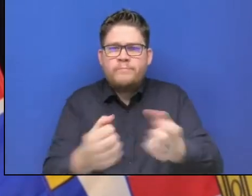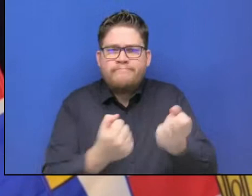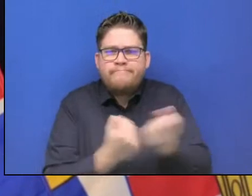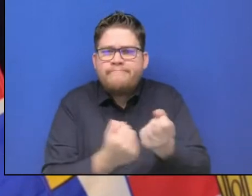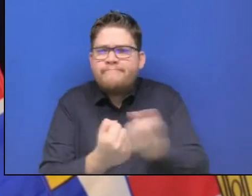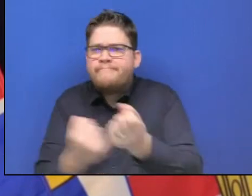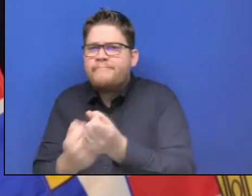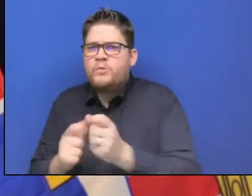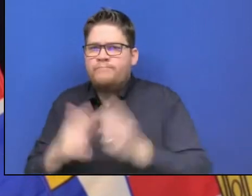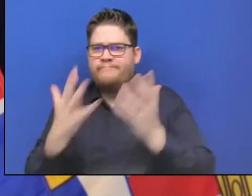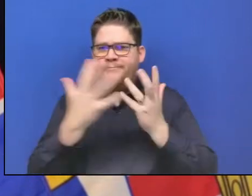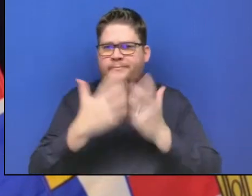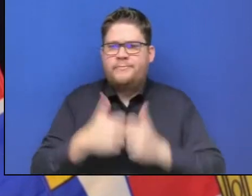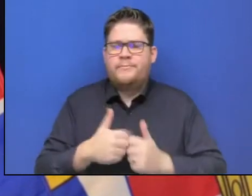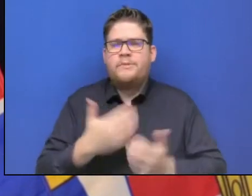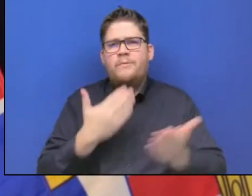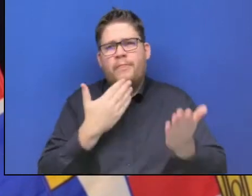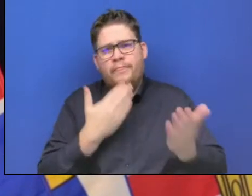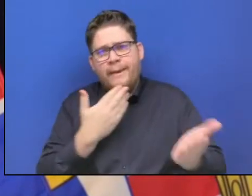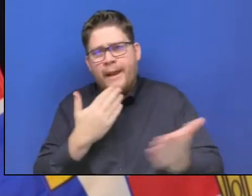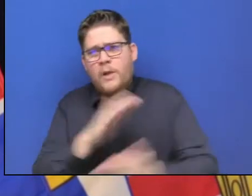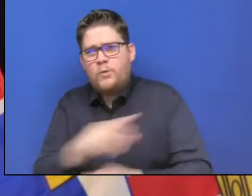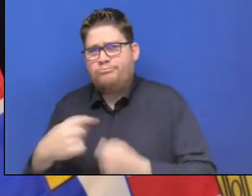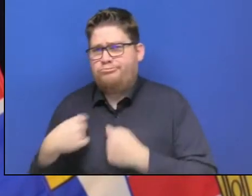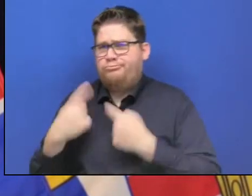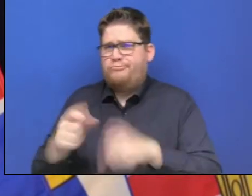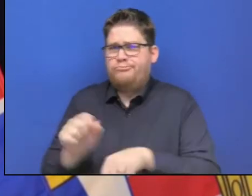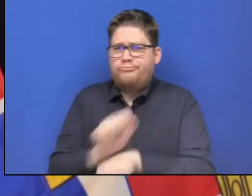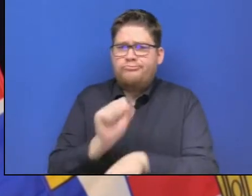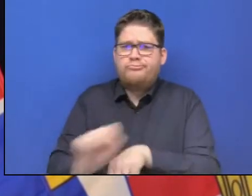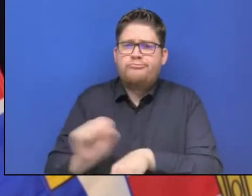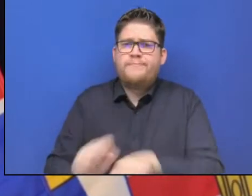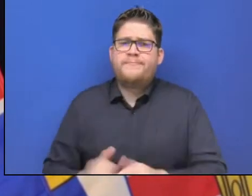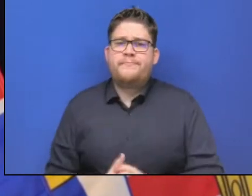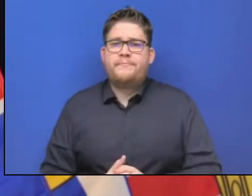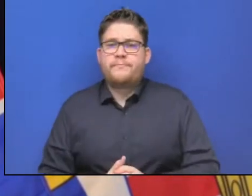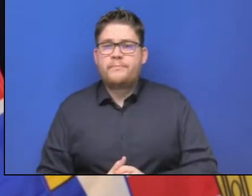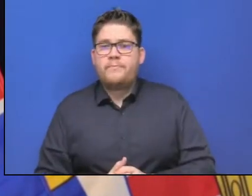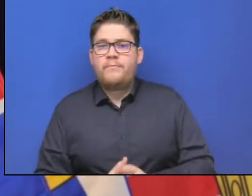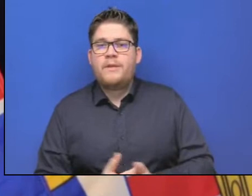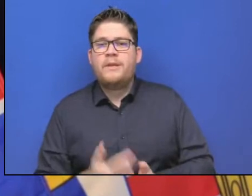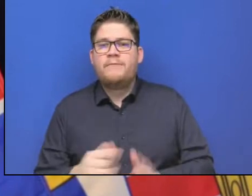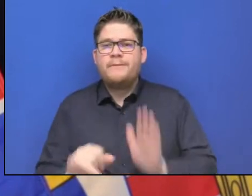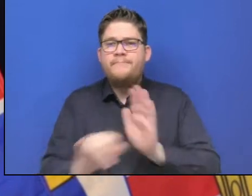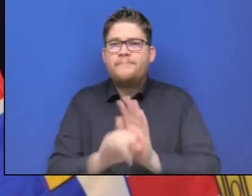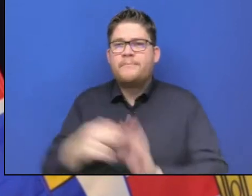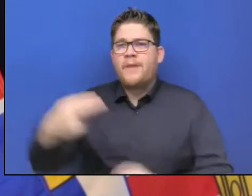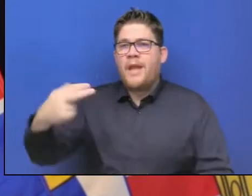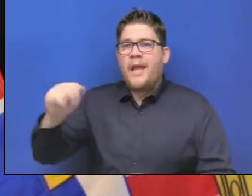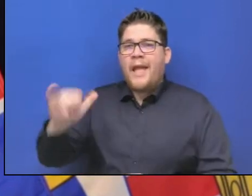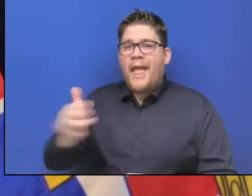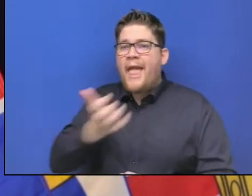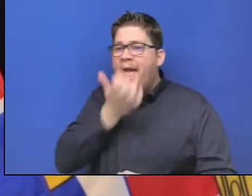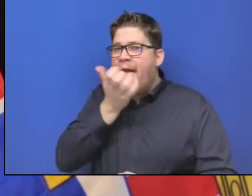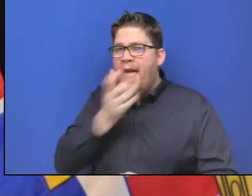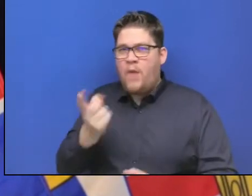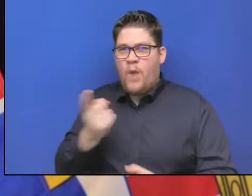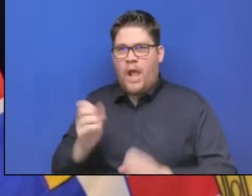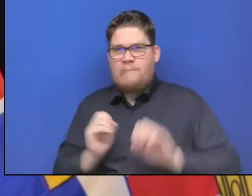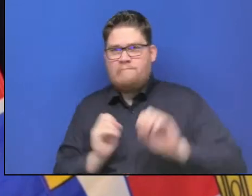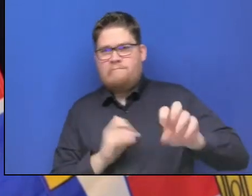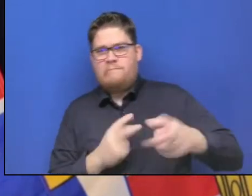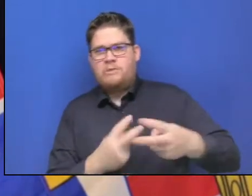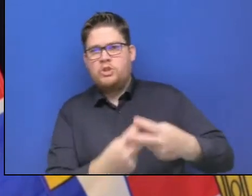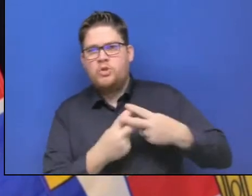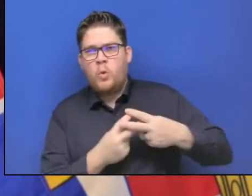job. There's ongoing planning to identify hay storage options. And the BC forage council is